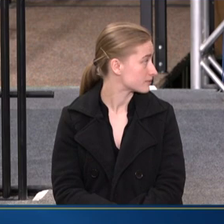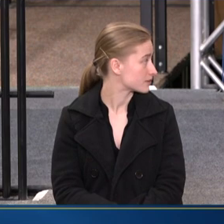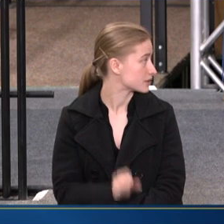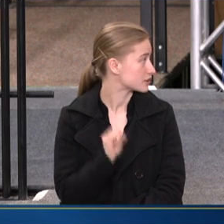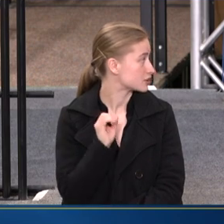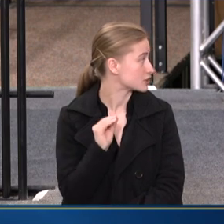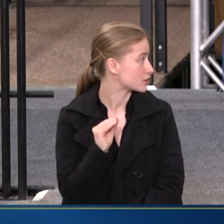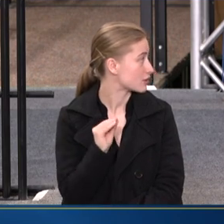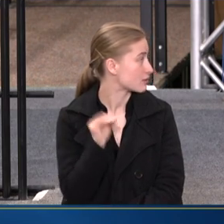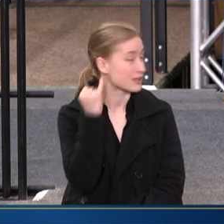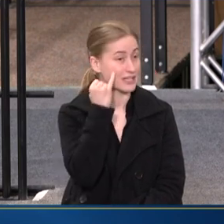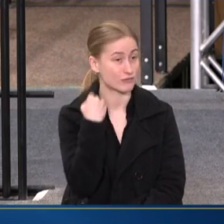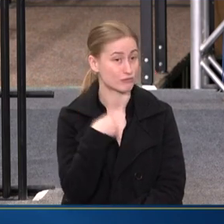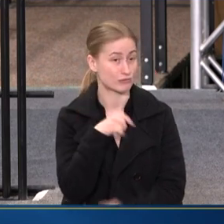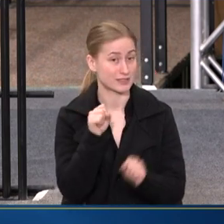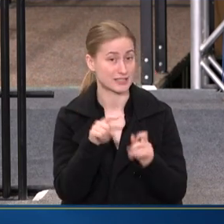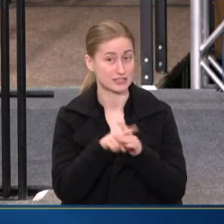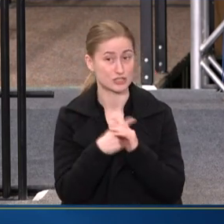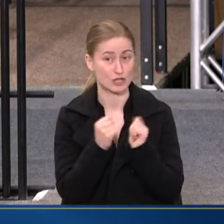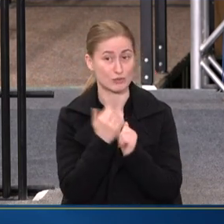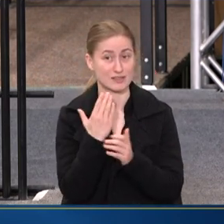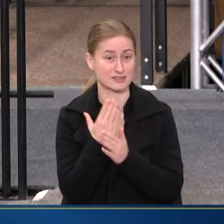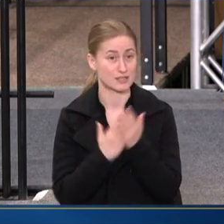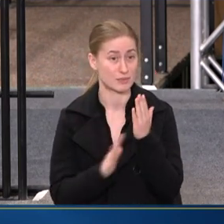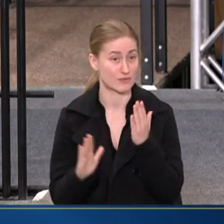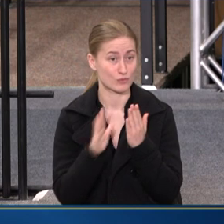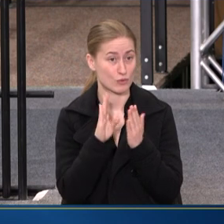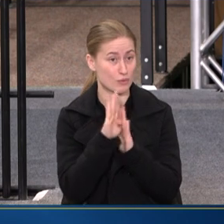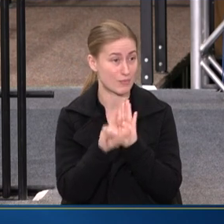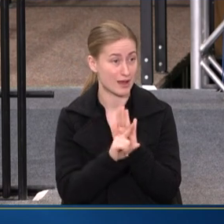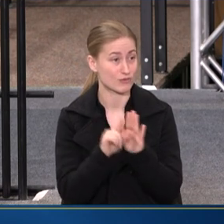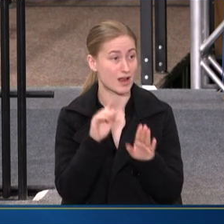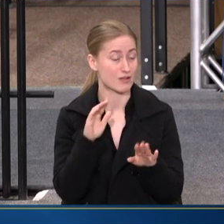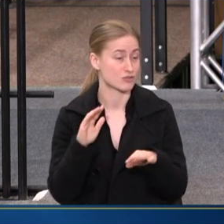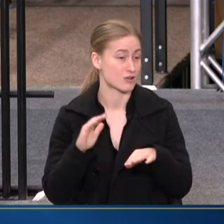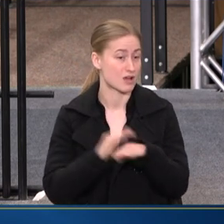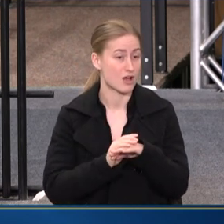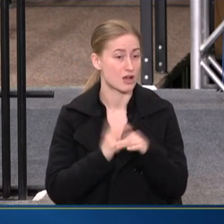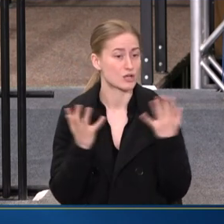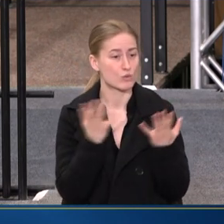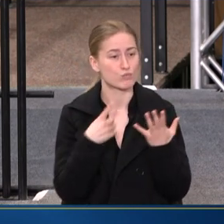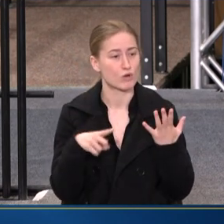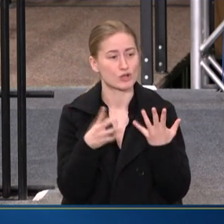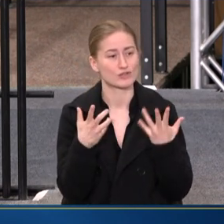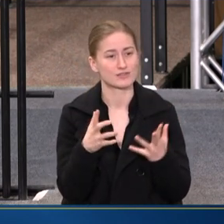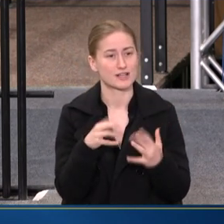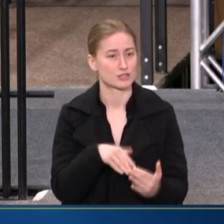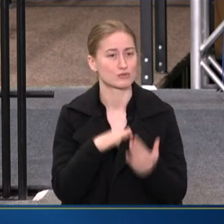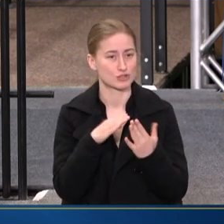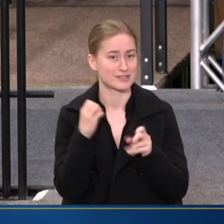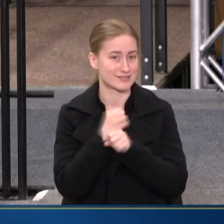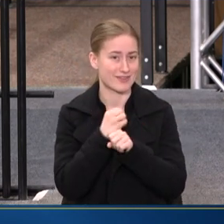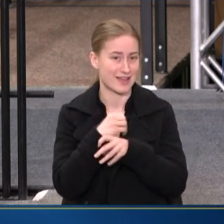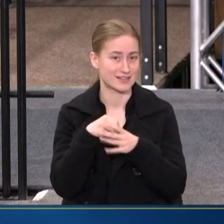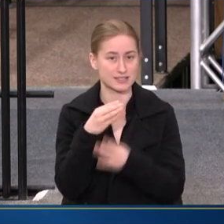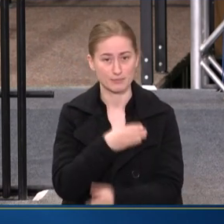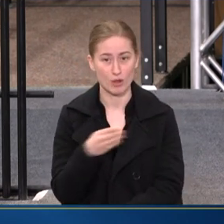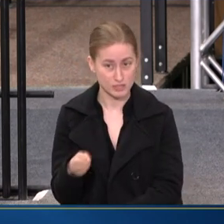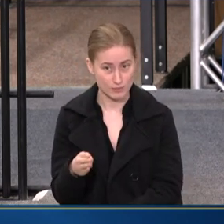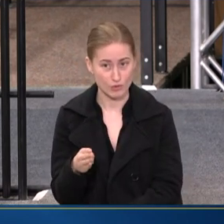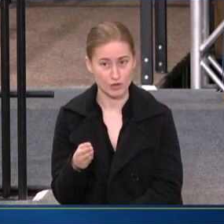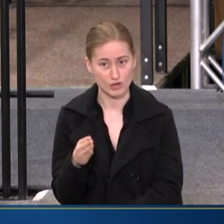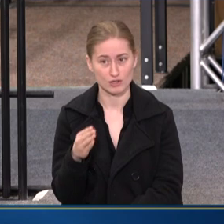SO IF WE COULD START WITH SOME OF YOUR BACKGROUND ON WHAT YOU HAVE DONE TO ADDRESS VIOLENCE IN BALTIMORE